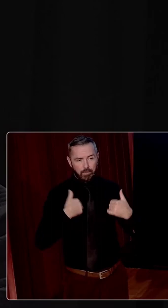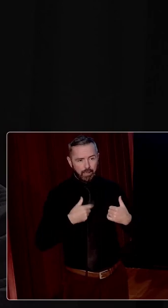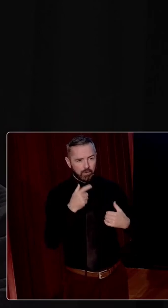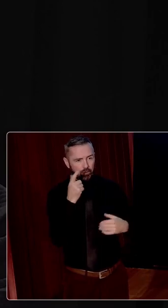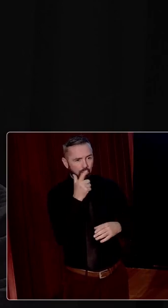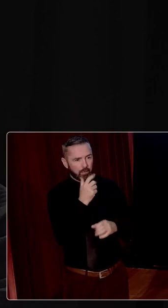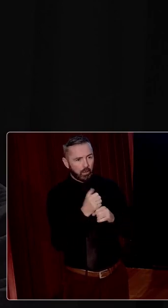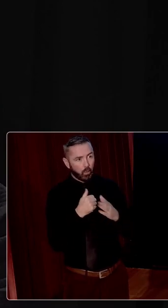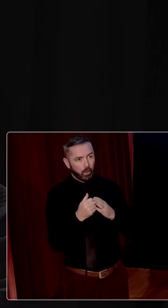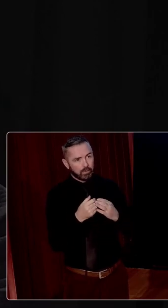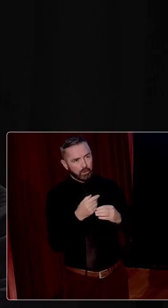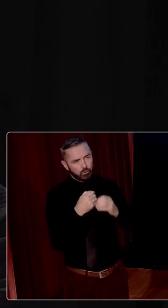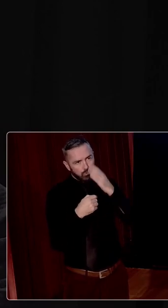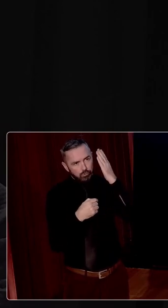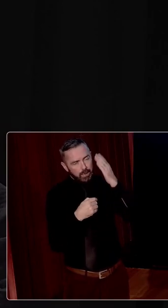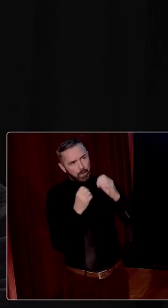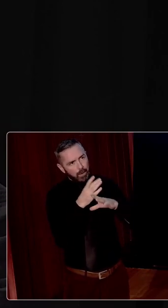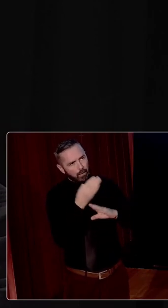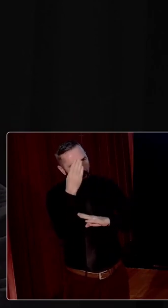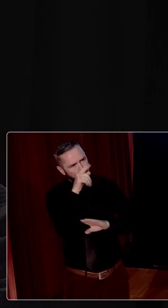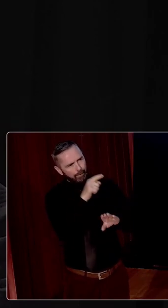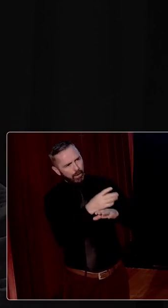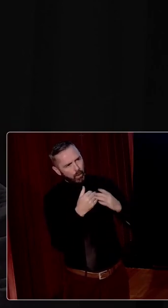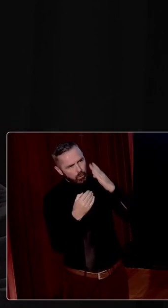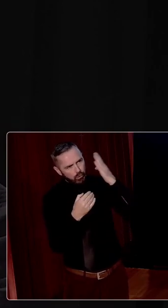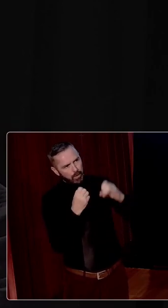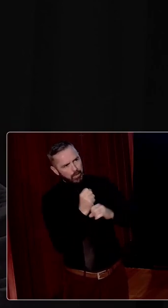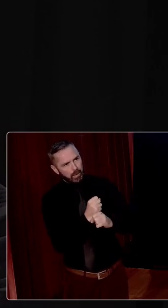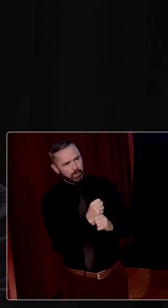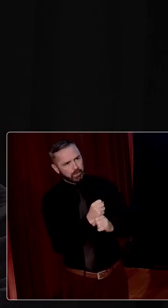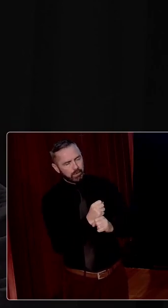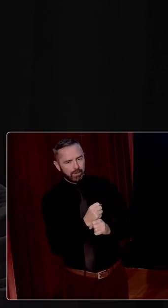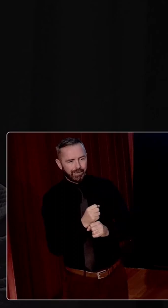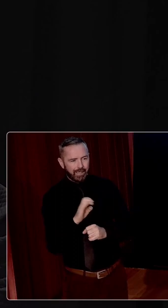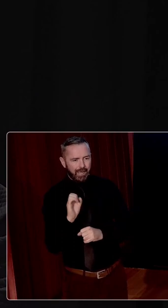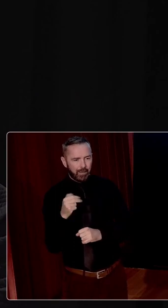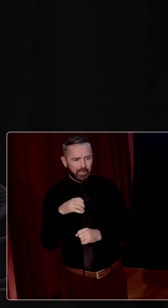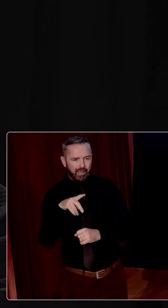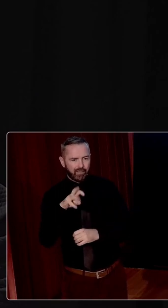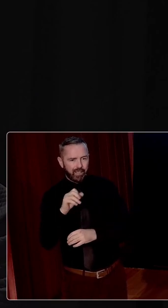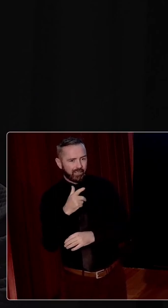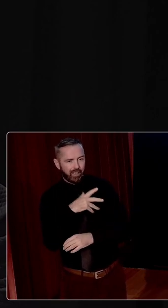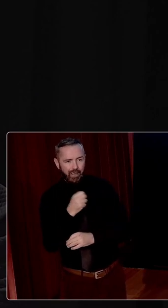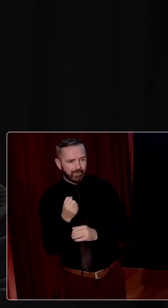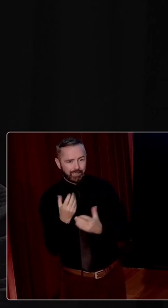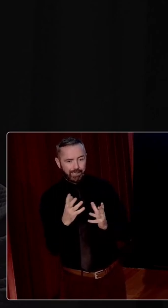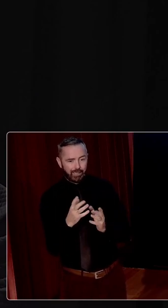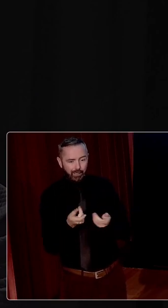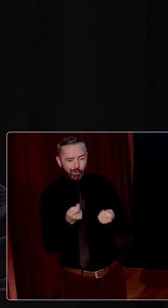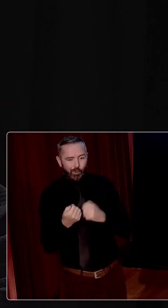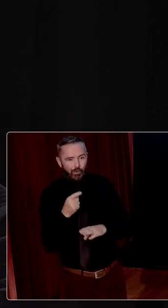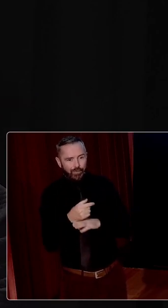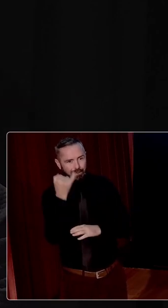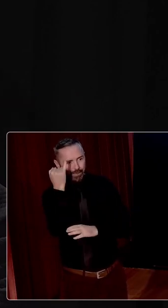of. You know, Valera didn't have a monopoly on that idea of the Ireland we dreamt of. And he